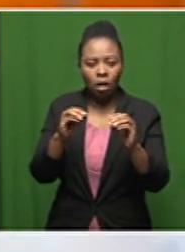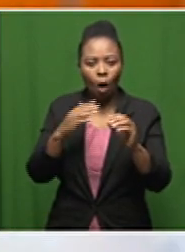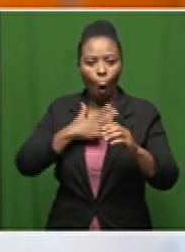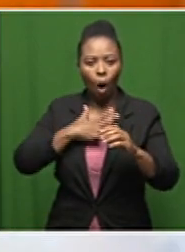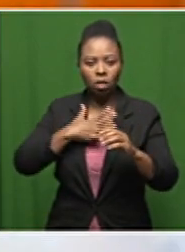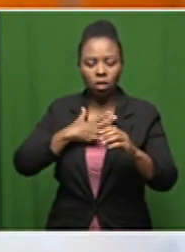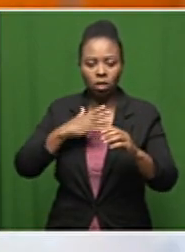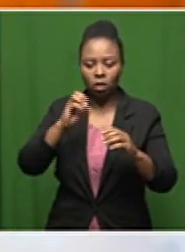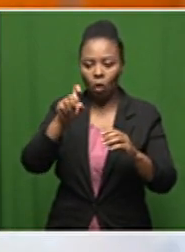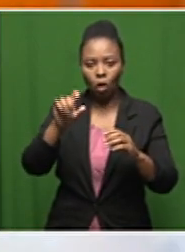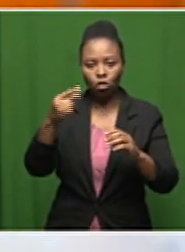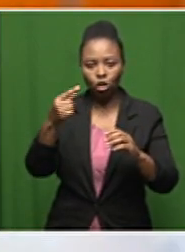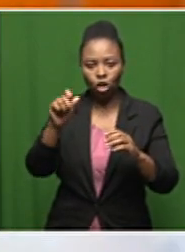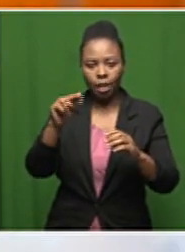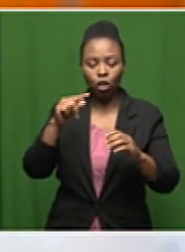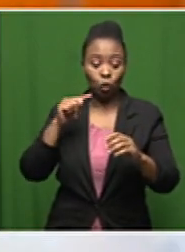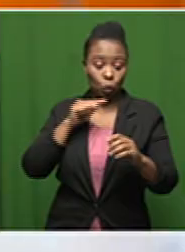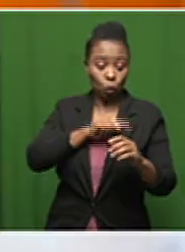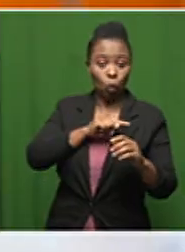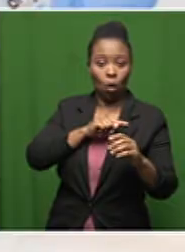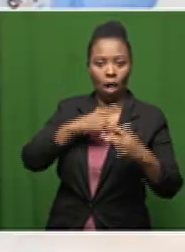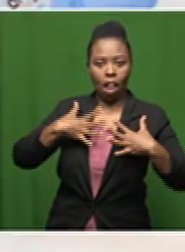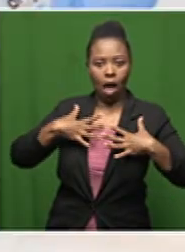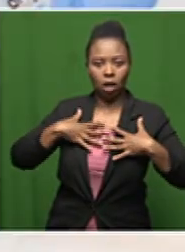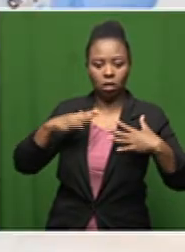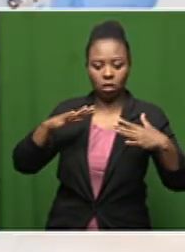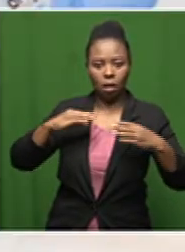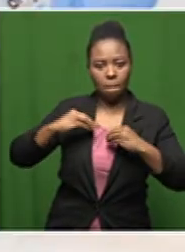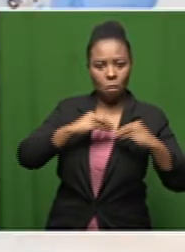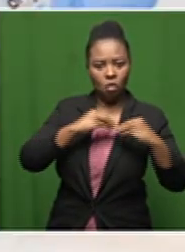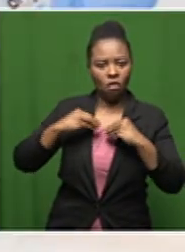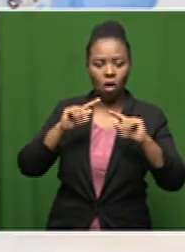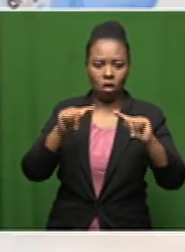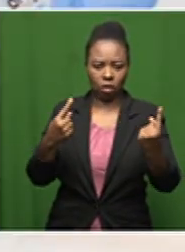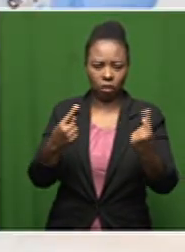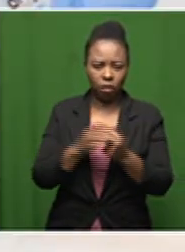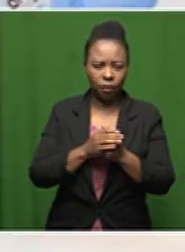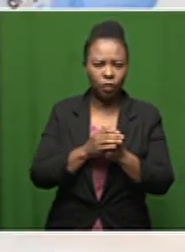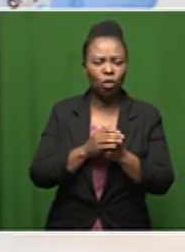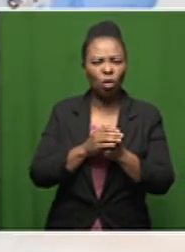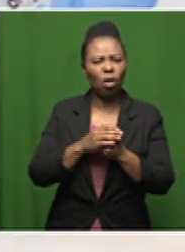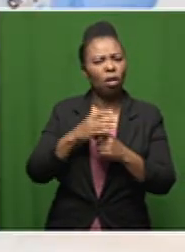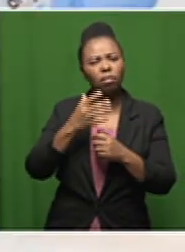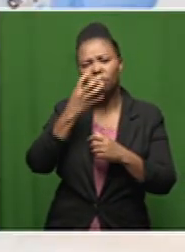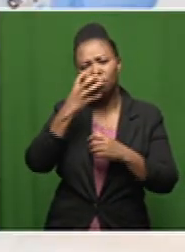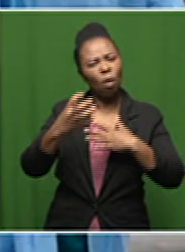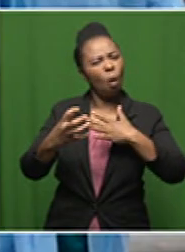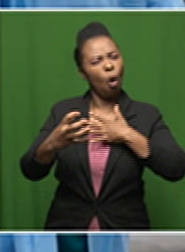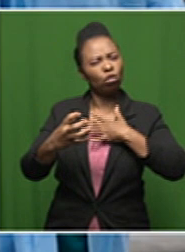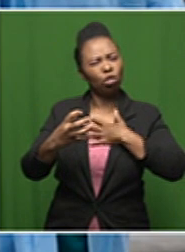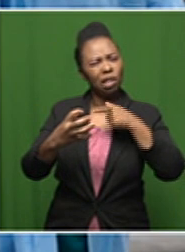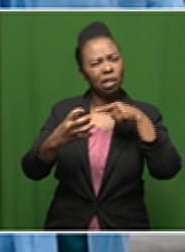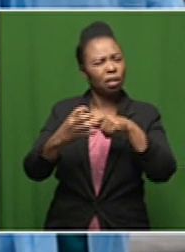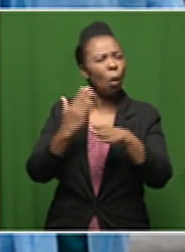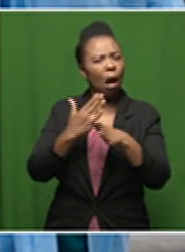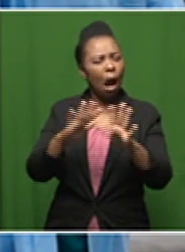from the lungs into the vascular compartment so then how does oxygenation work is it i mean isn't your